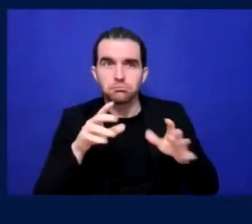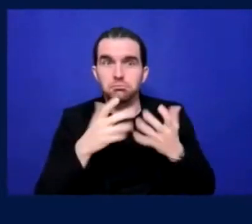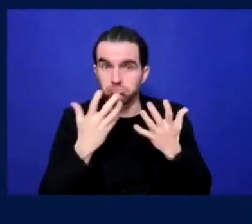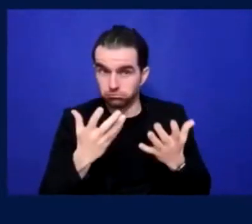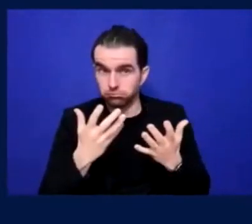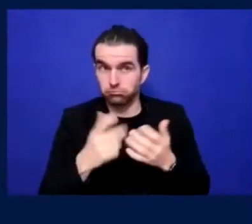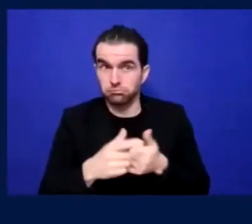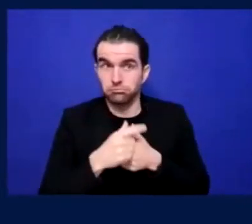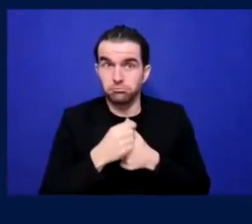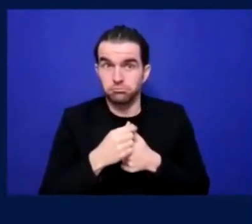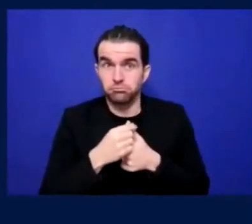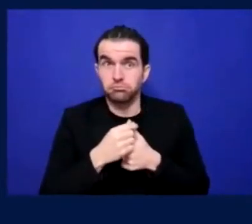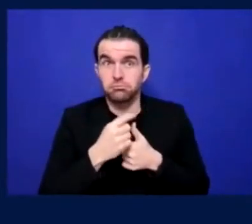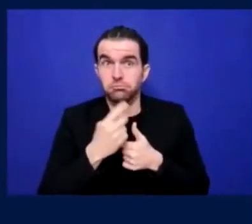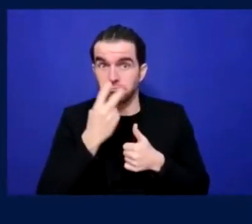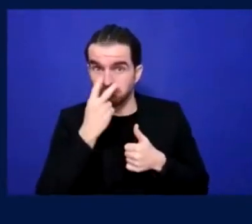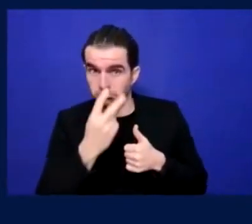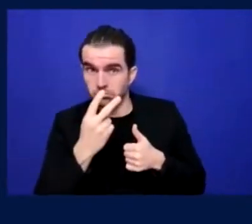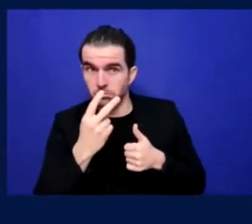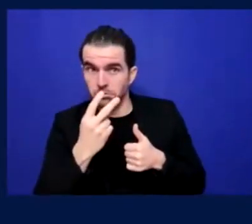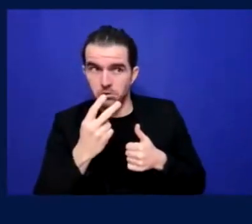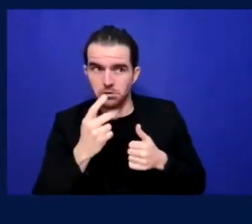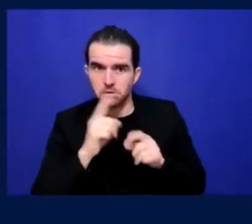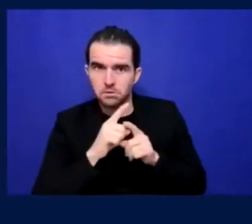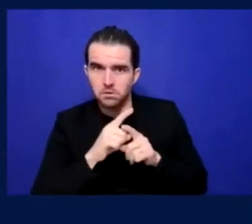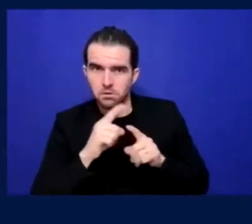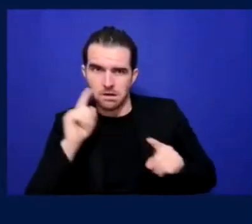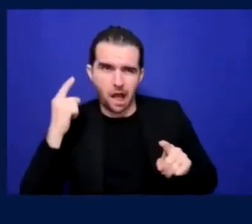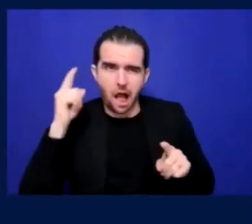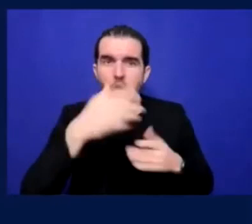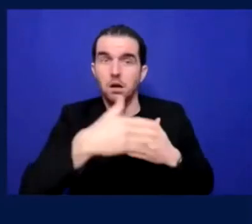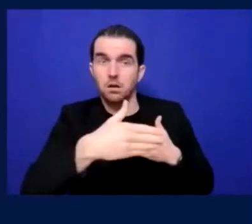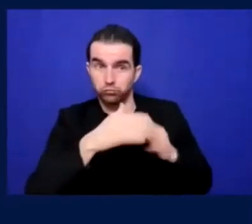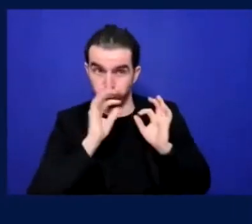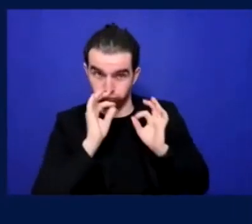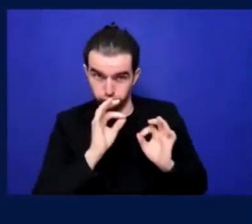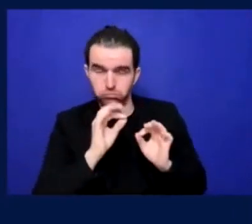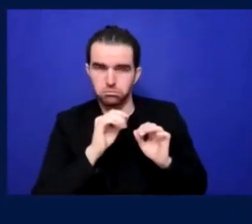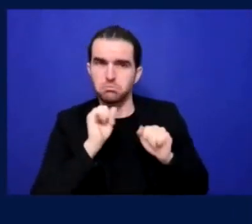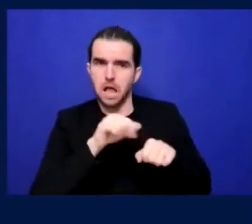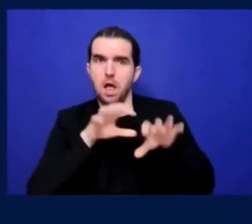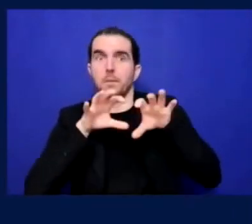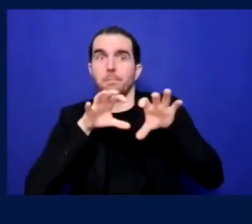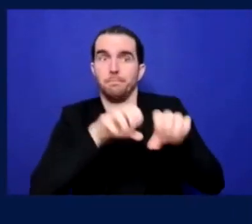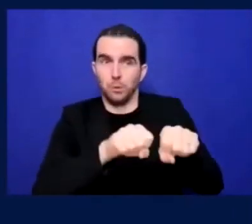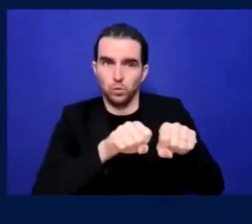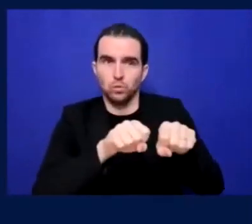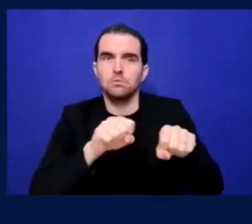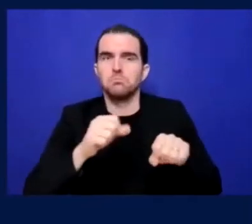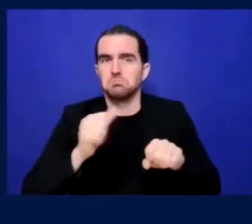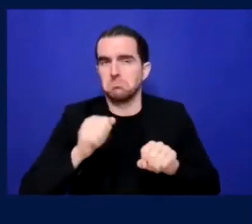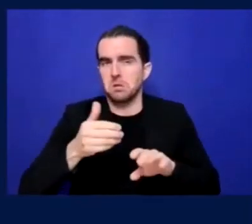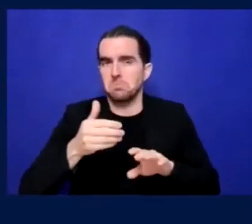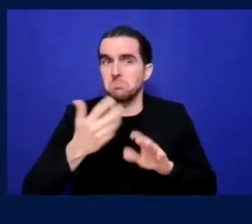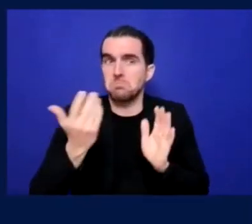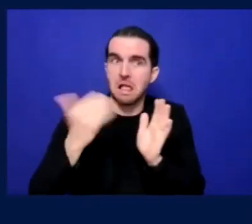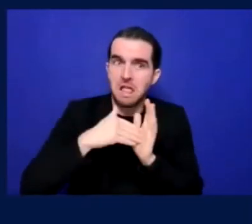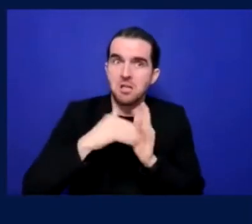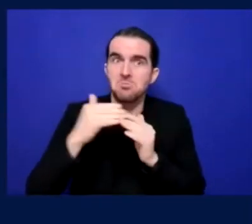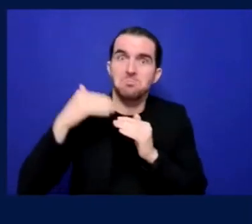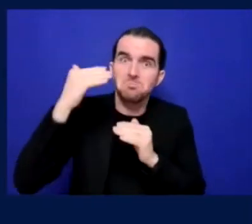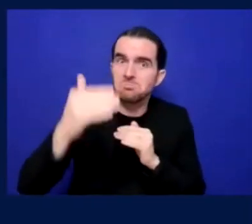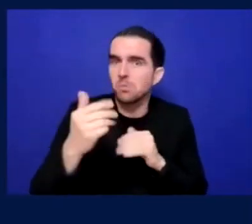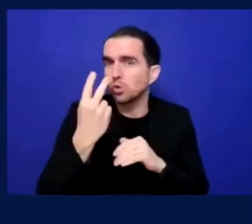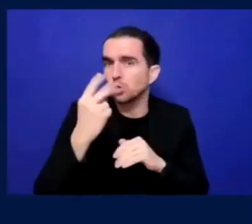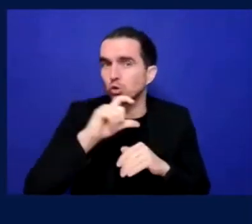out there and, and, and definitely go, go for it. Um, my, and for my best away